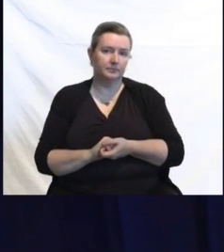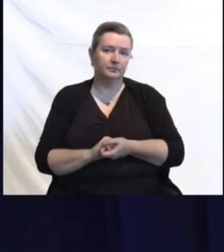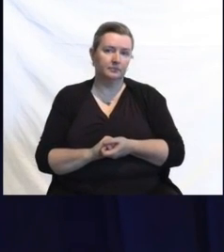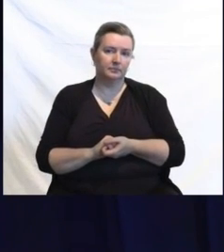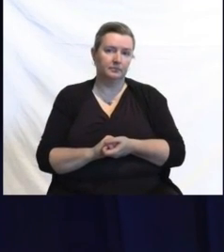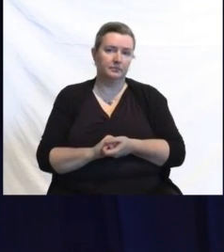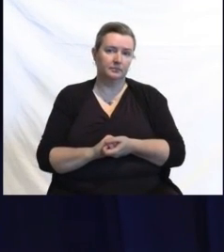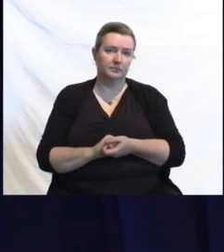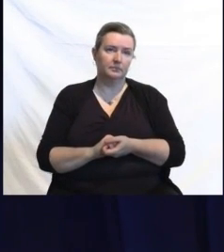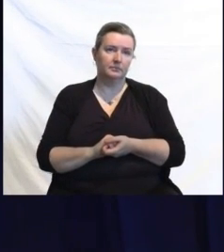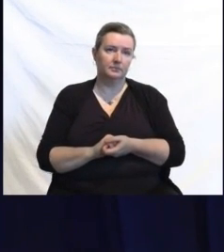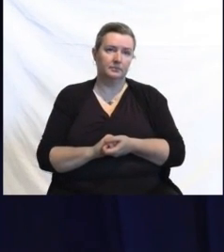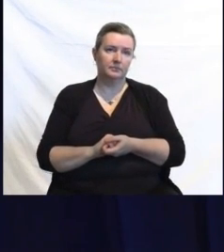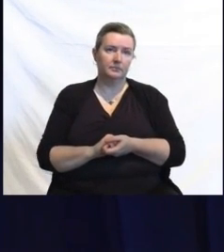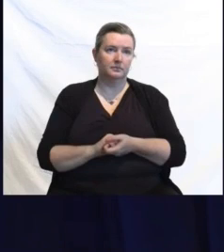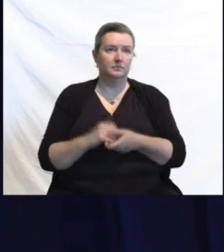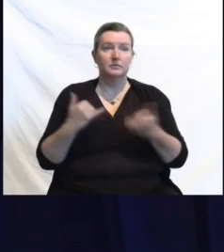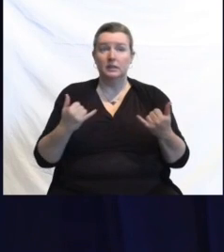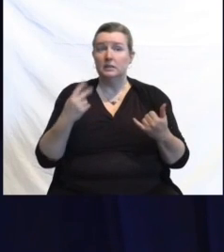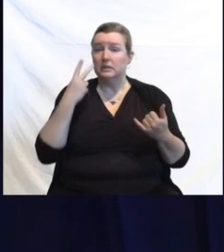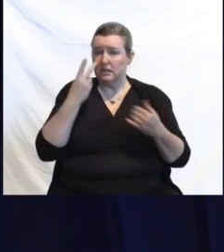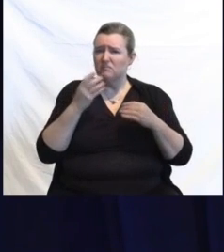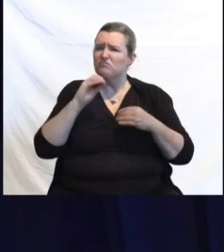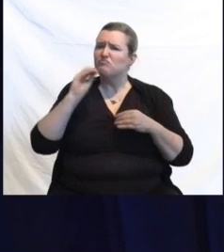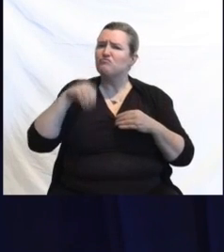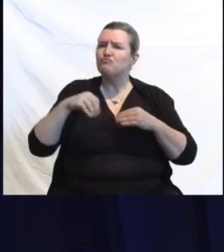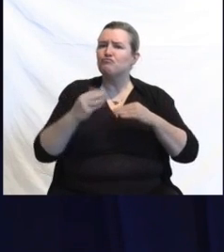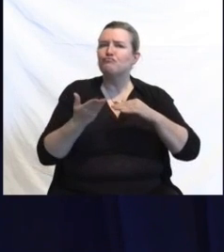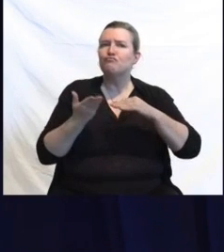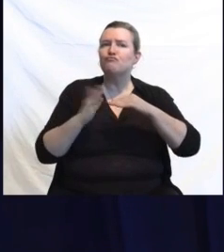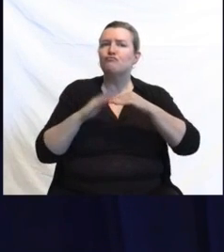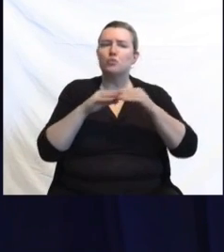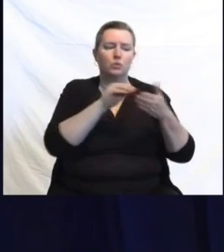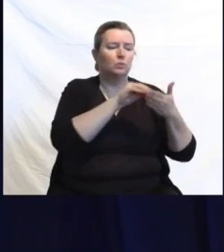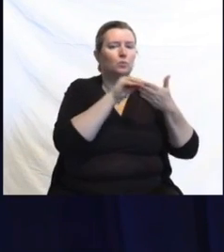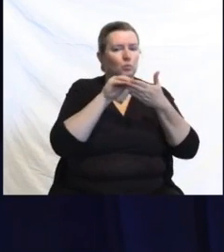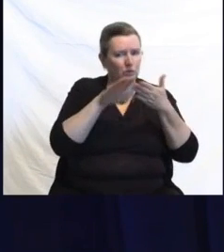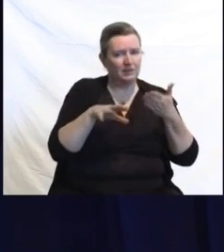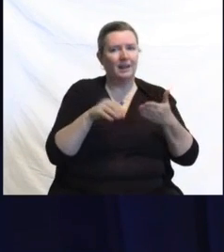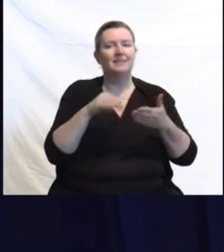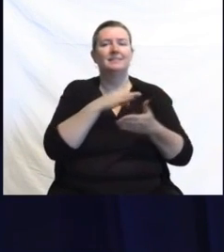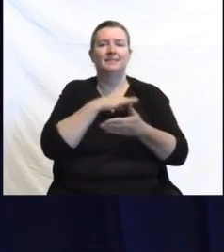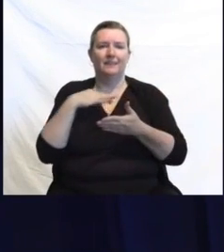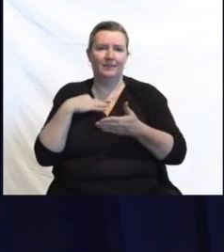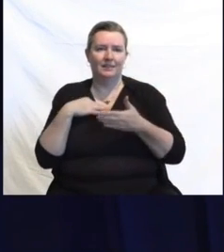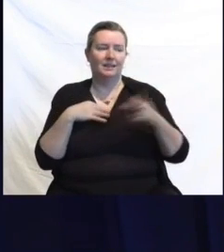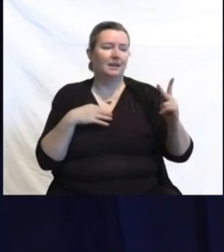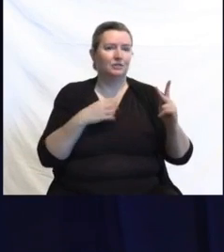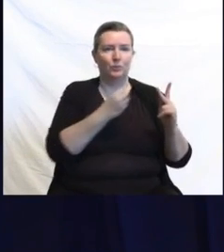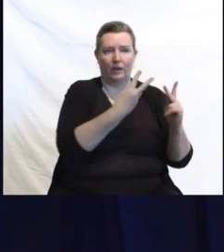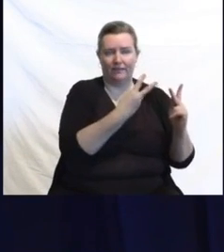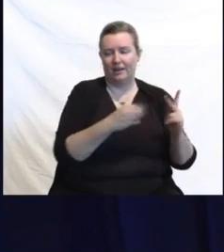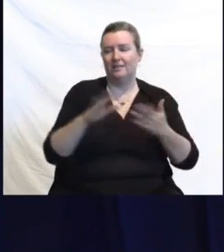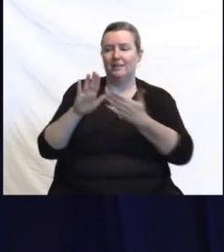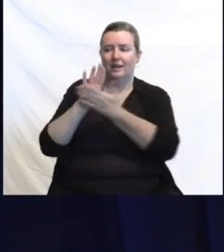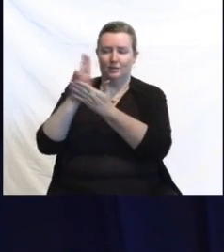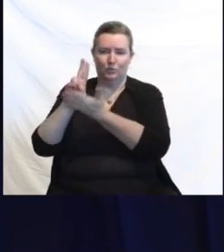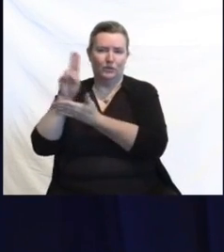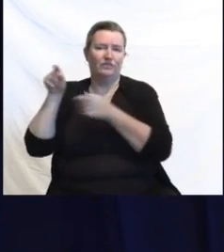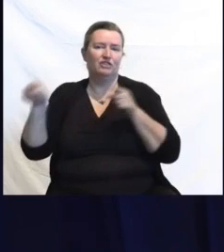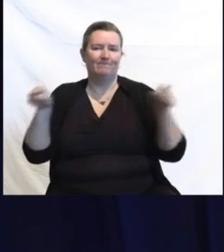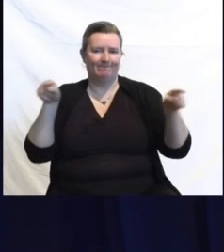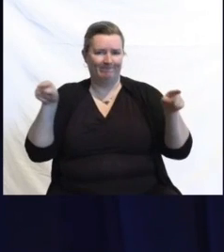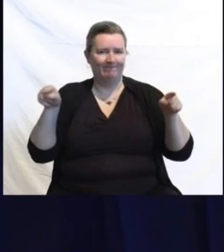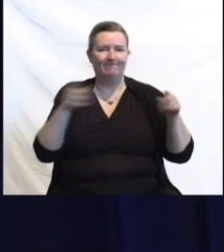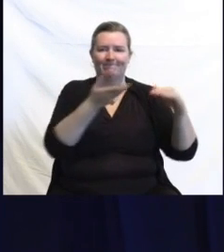in case rates recently among students and staff in both K-12 and the institutions of higher ed. Rates are higher